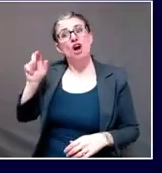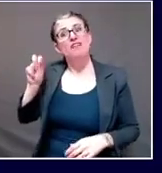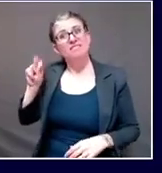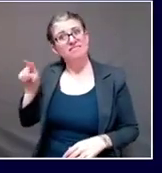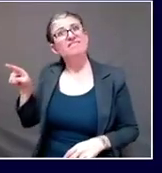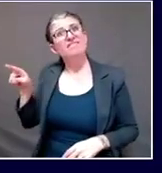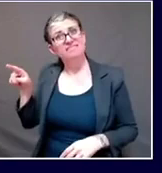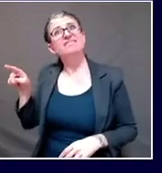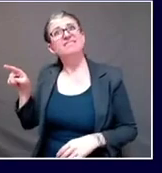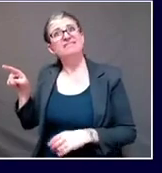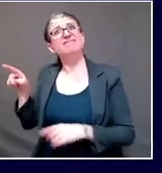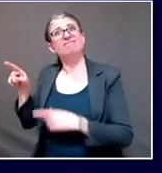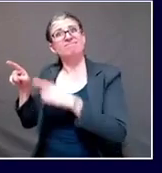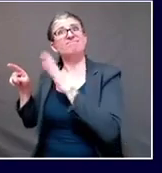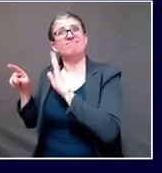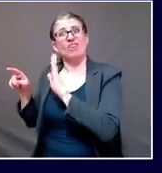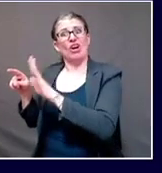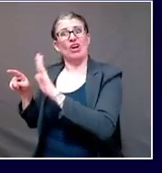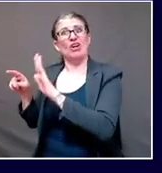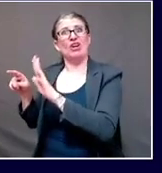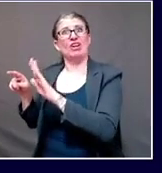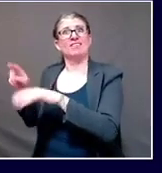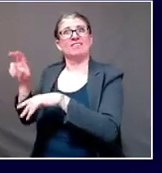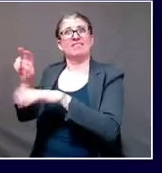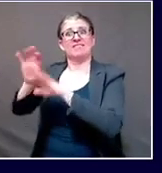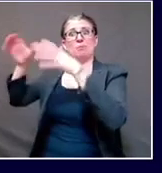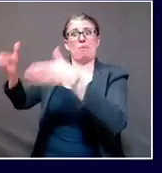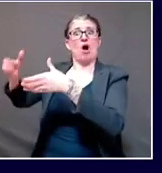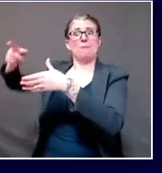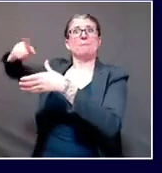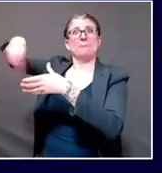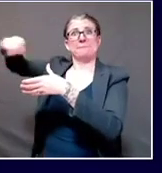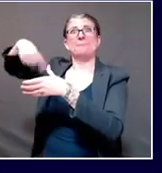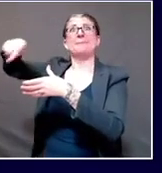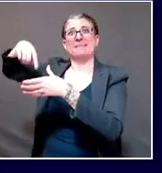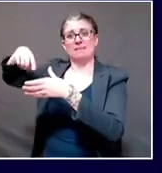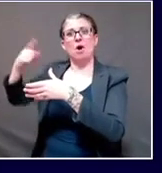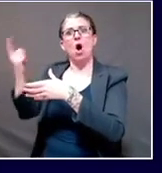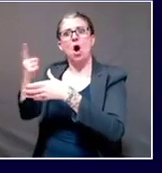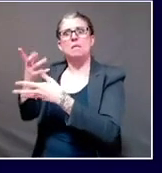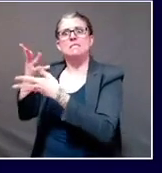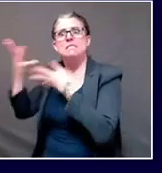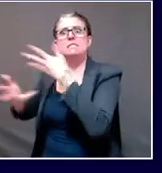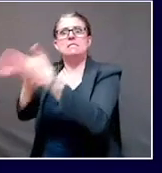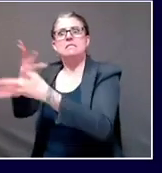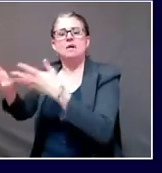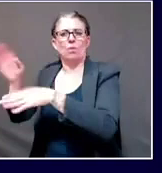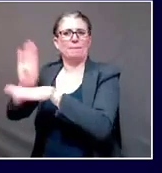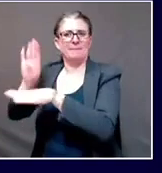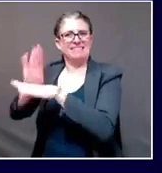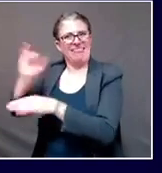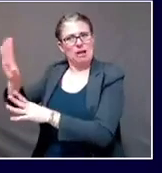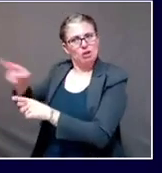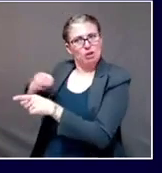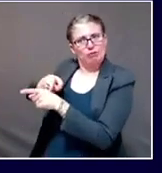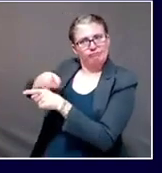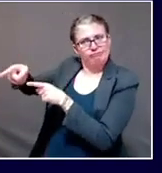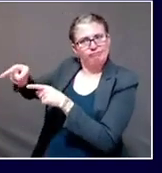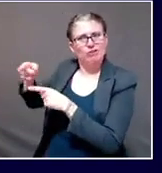their, uh, CEOs and their managed store managers, uh, and, and, uh, advocates and lobbyists frequently.